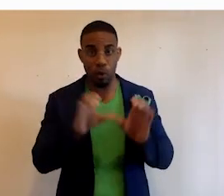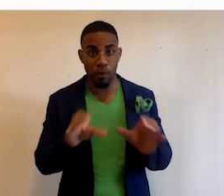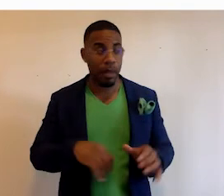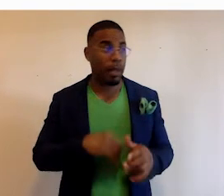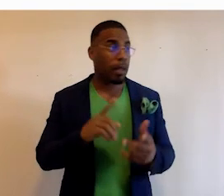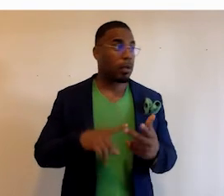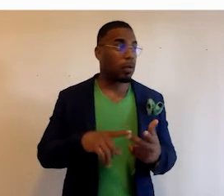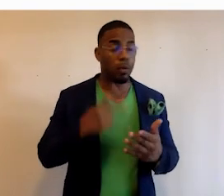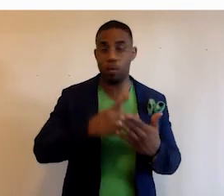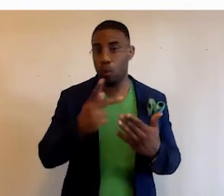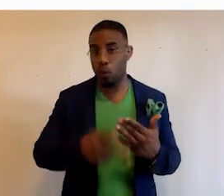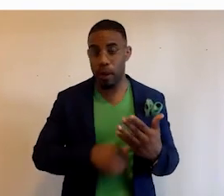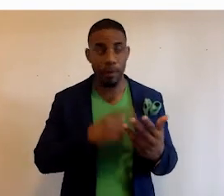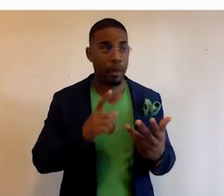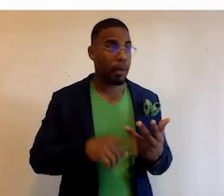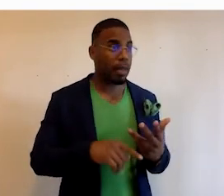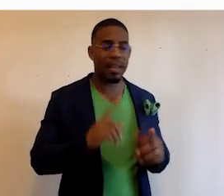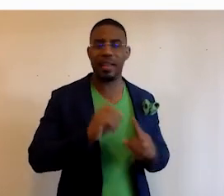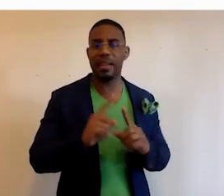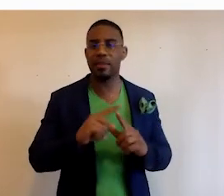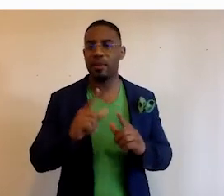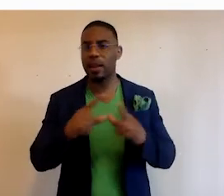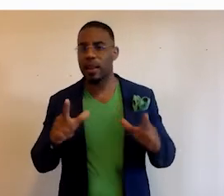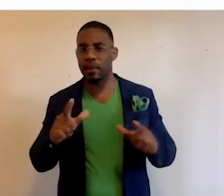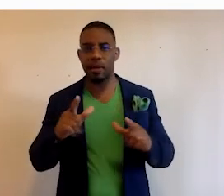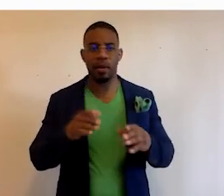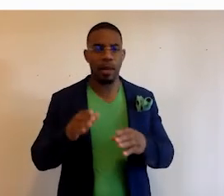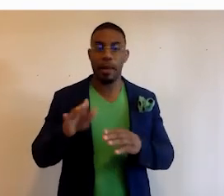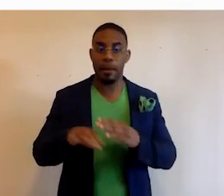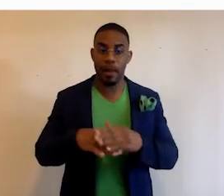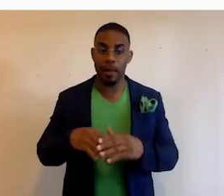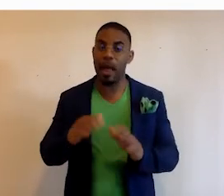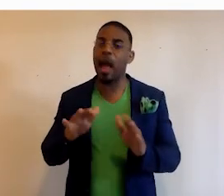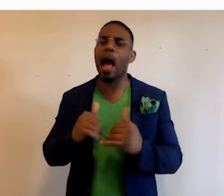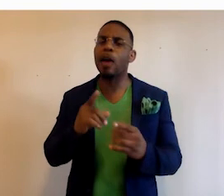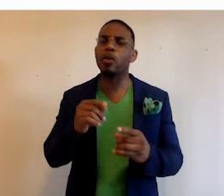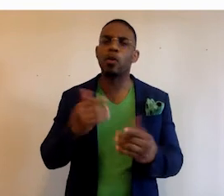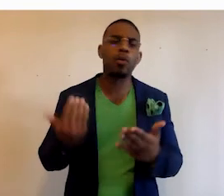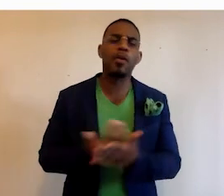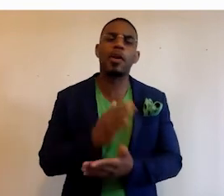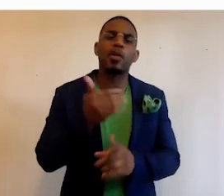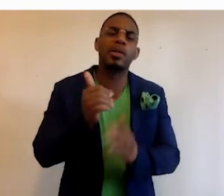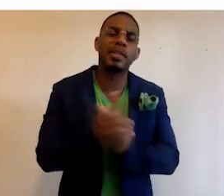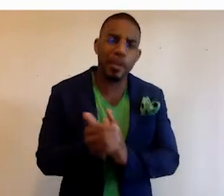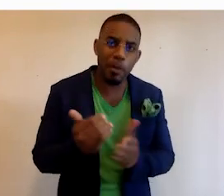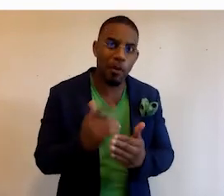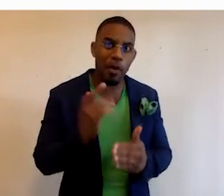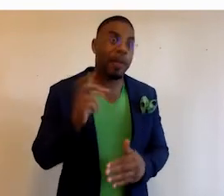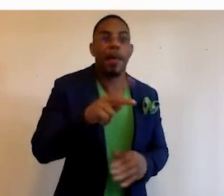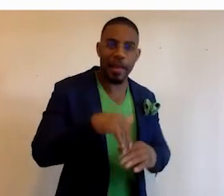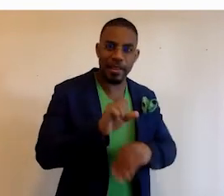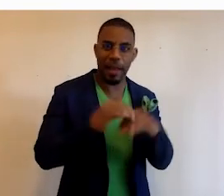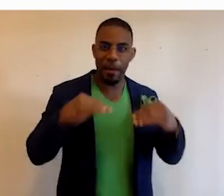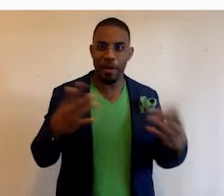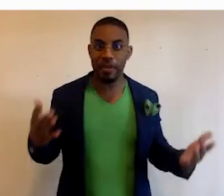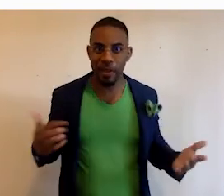to programming on different languages and platforms. Basically, how do you refresh your skills before you get back in the job